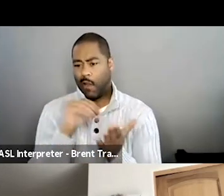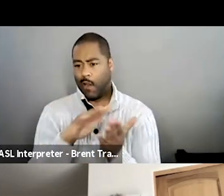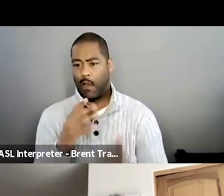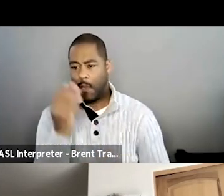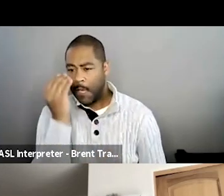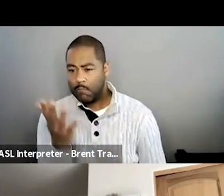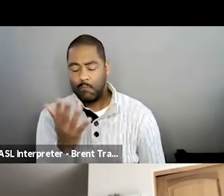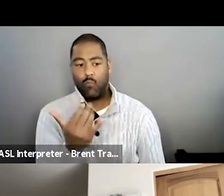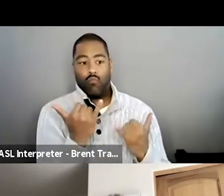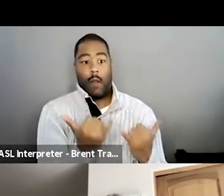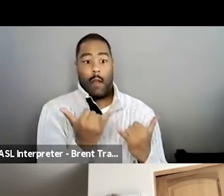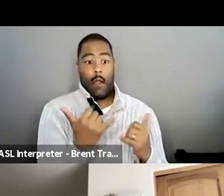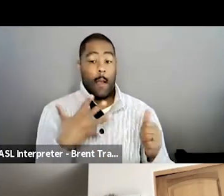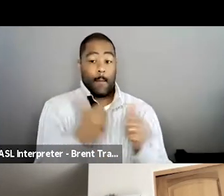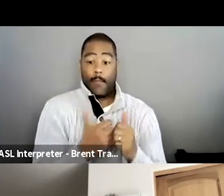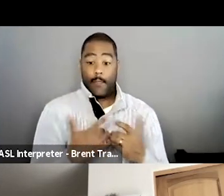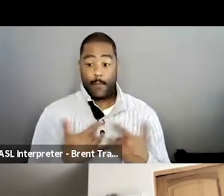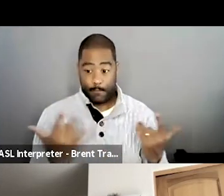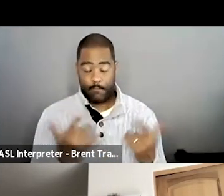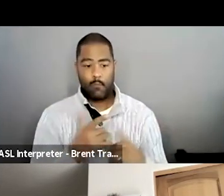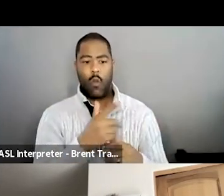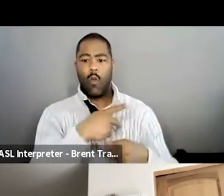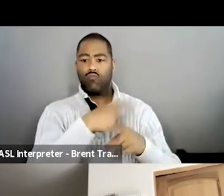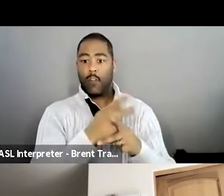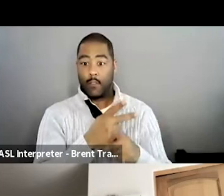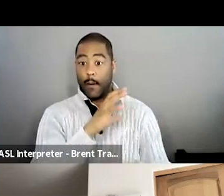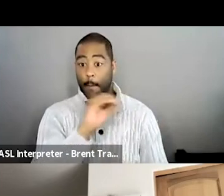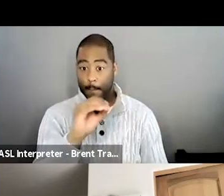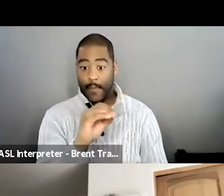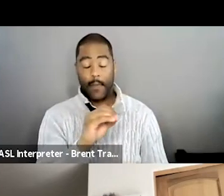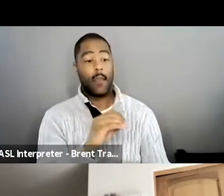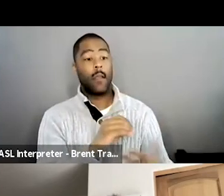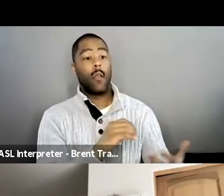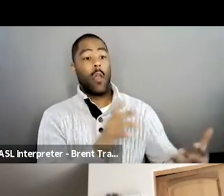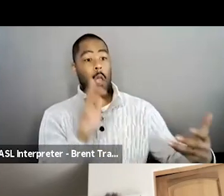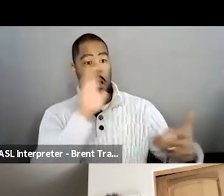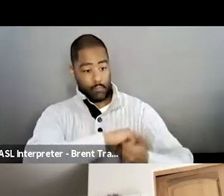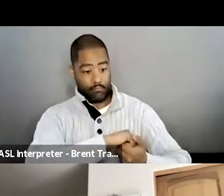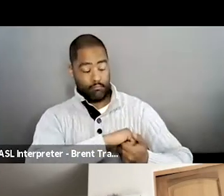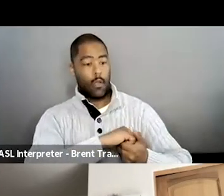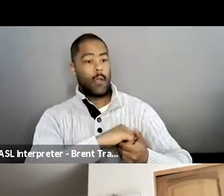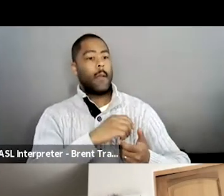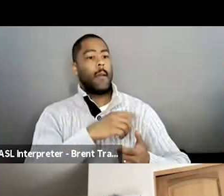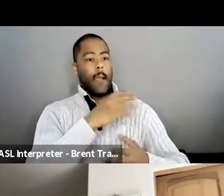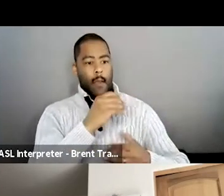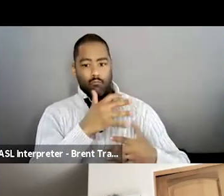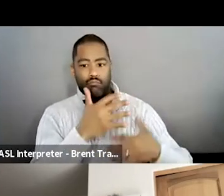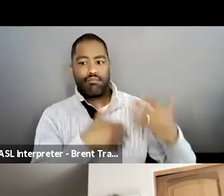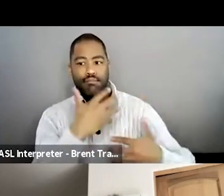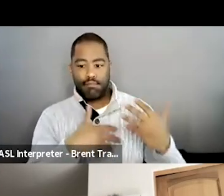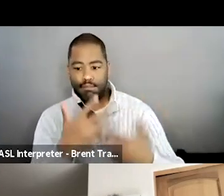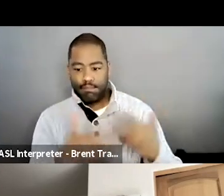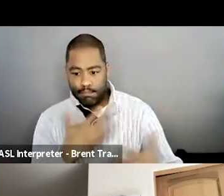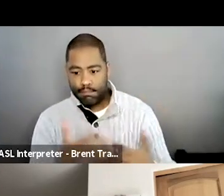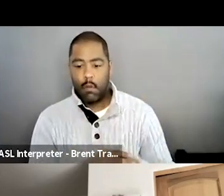and, um, we're, we're excited to kind of use like, um, it's really inspired by, I would say. So it's quite different,